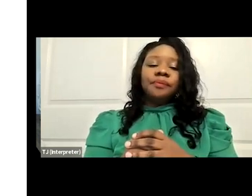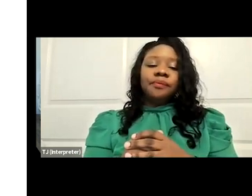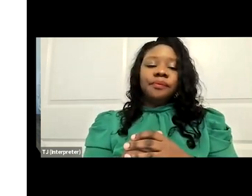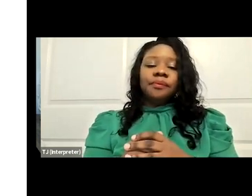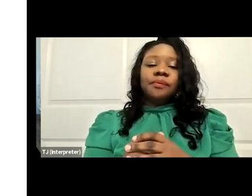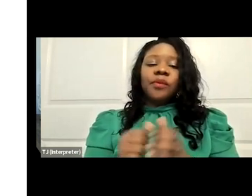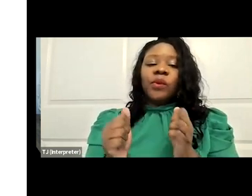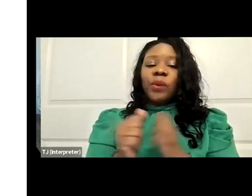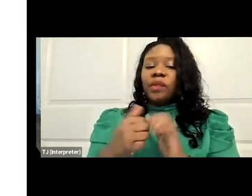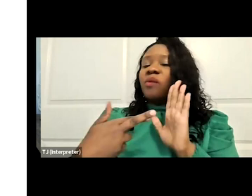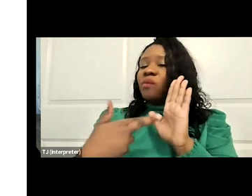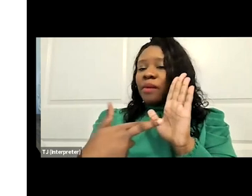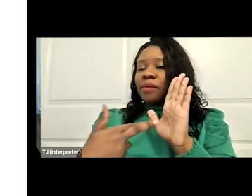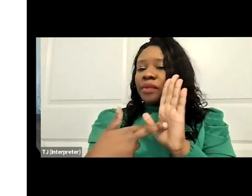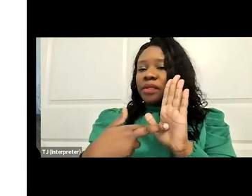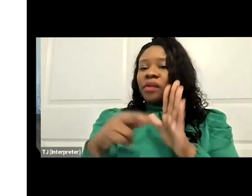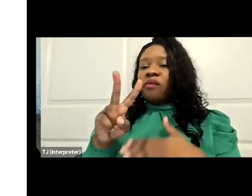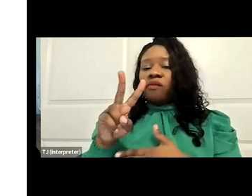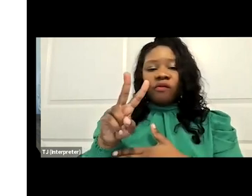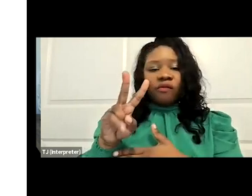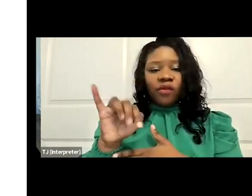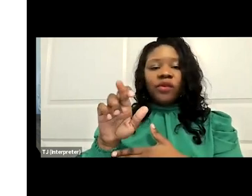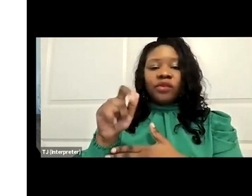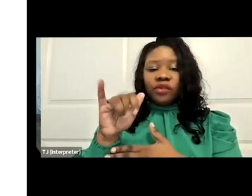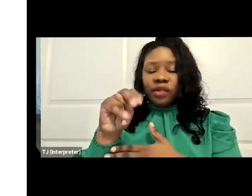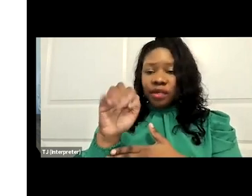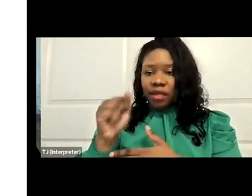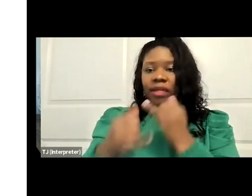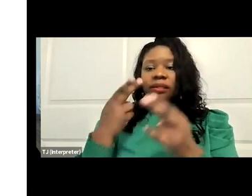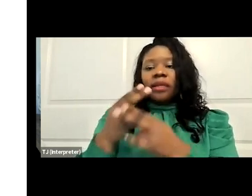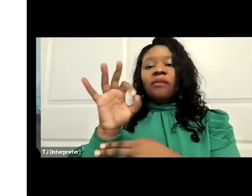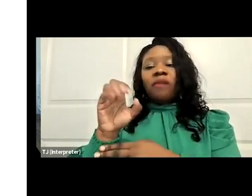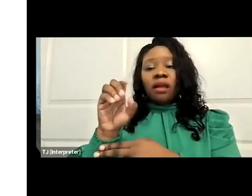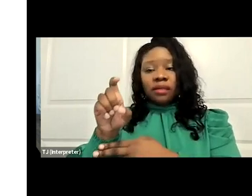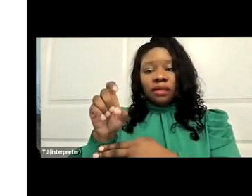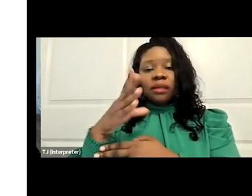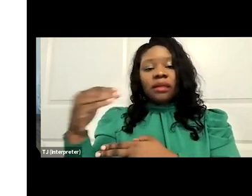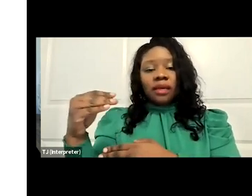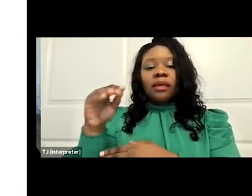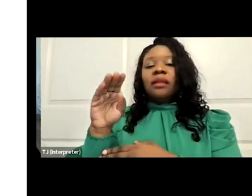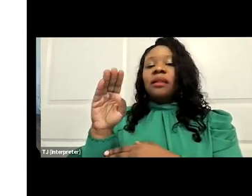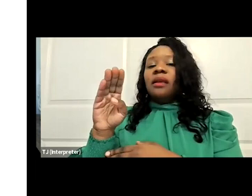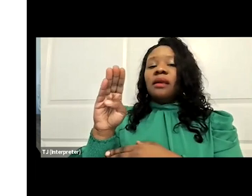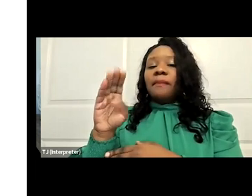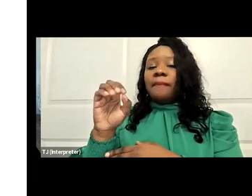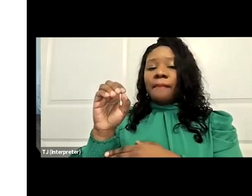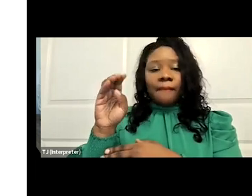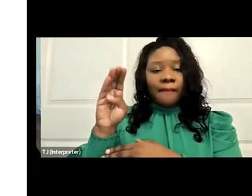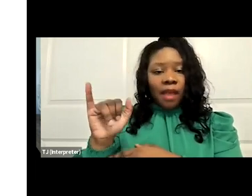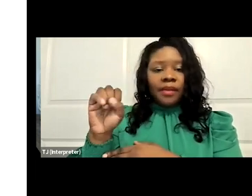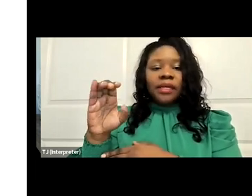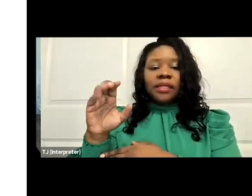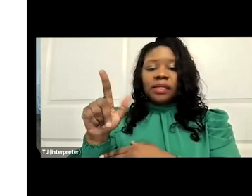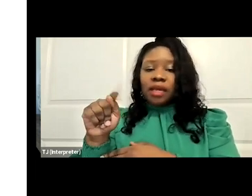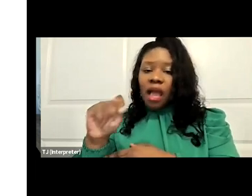representatives Virginia Fox and Blake Lutemeyer. So we will continue, obviously, to make